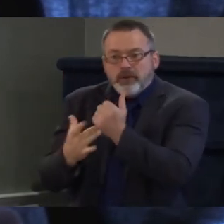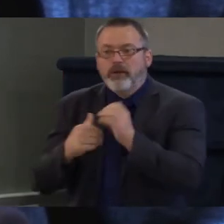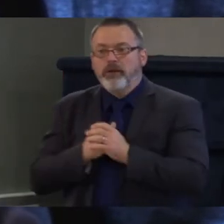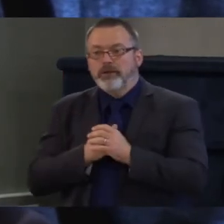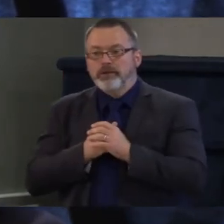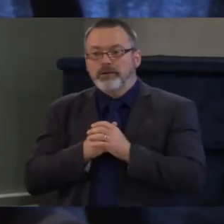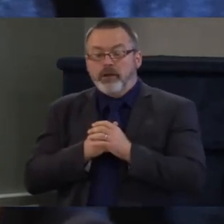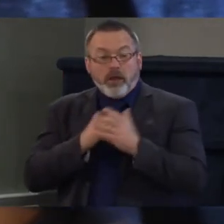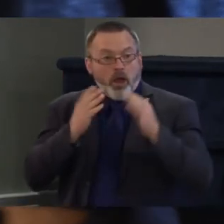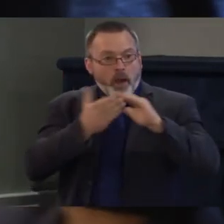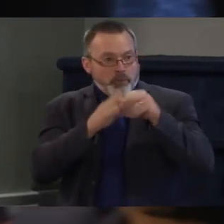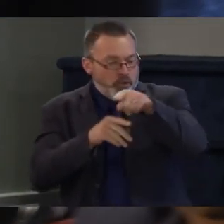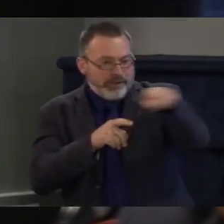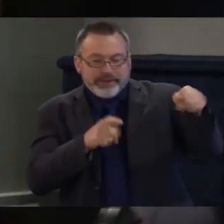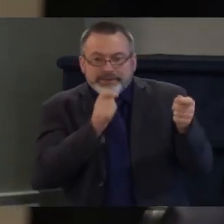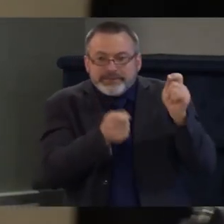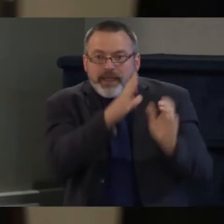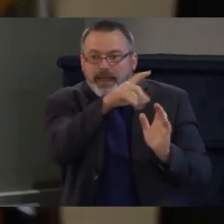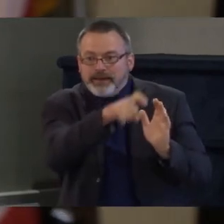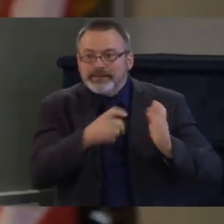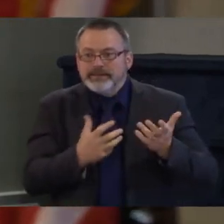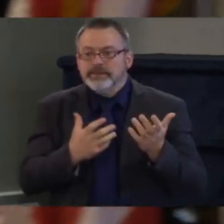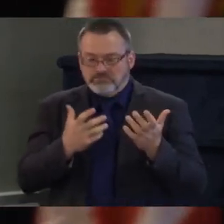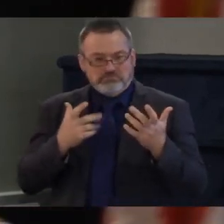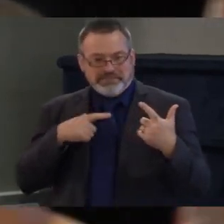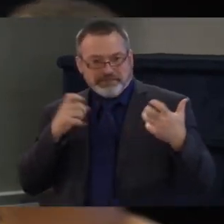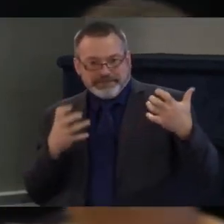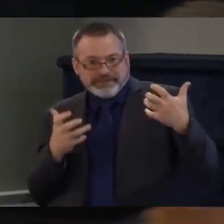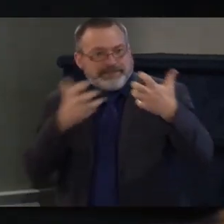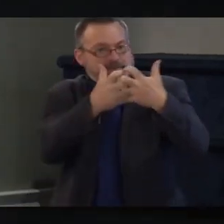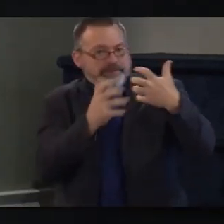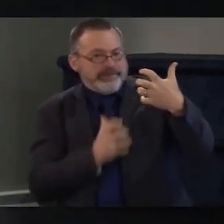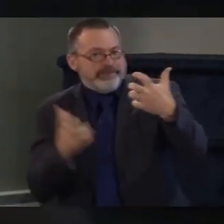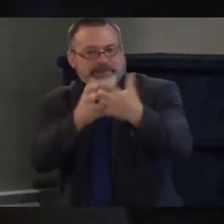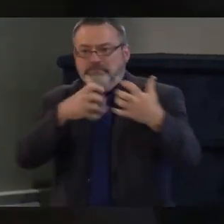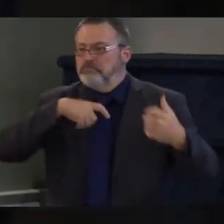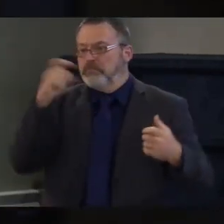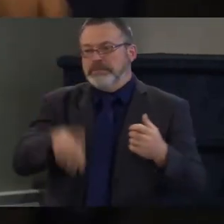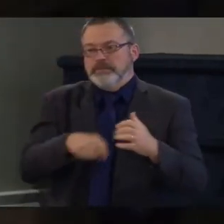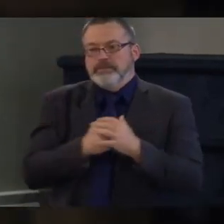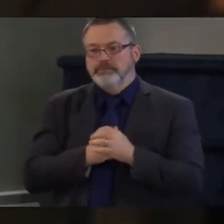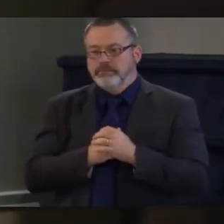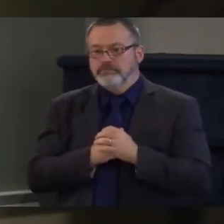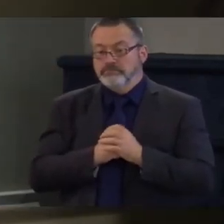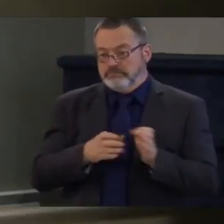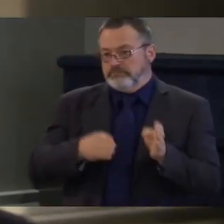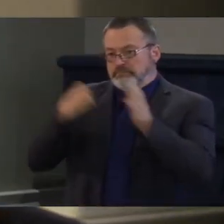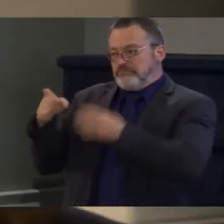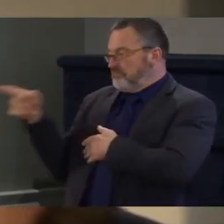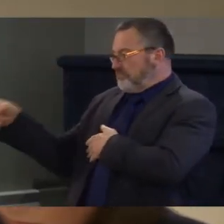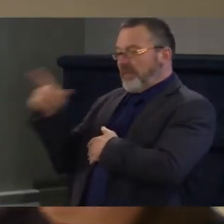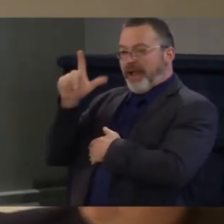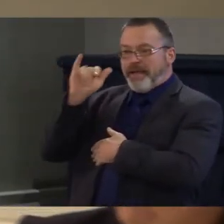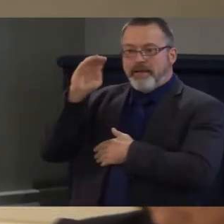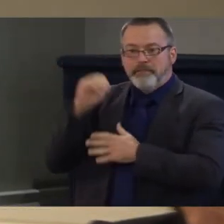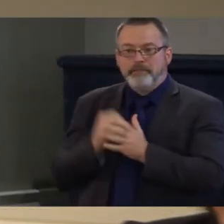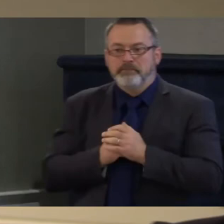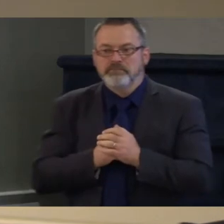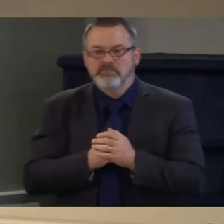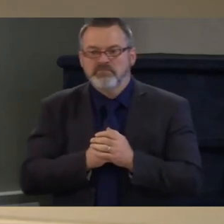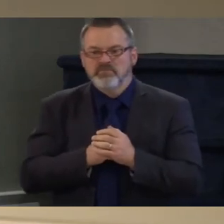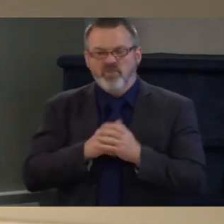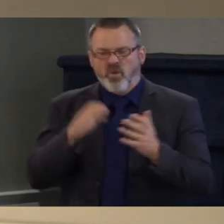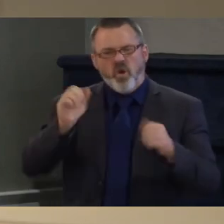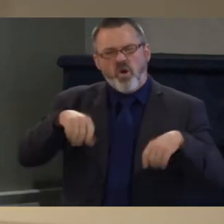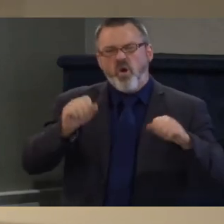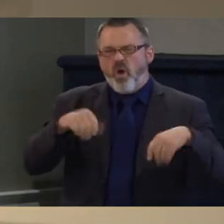leah madden i could be doing a lot better about this i am a uh campaign that is a one person show um